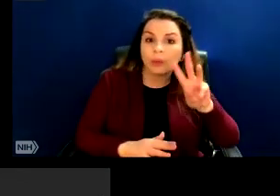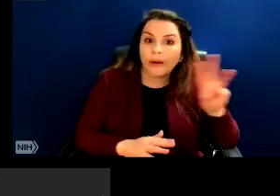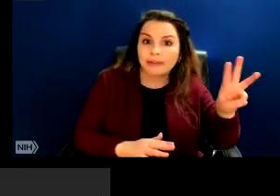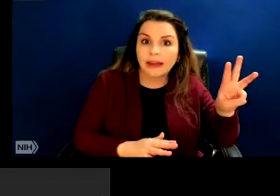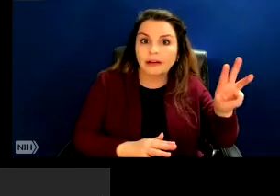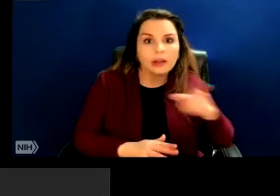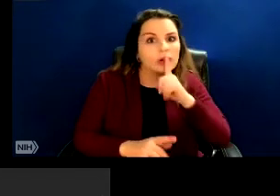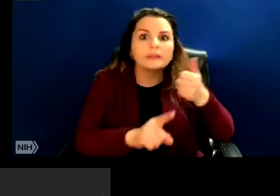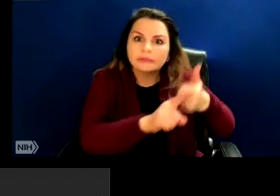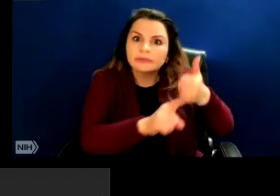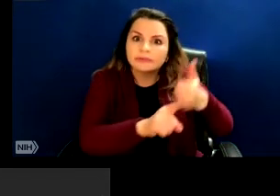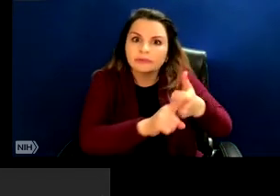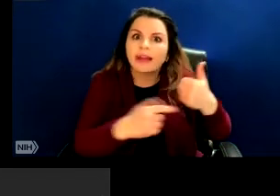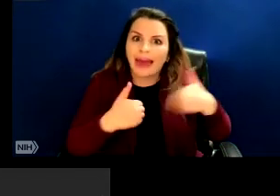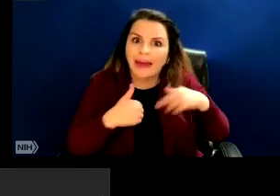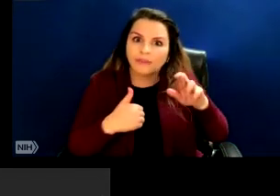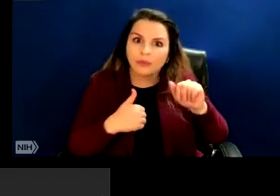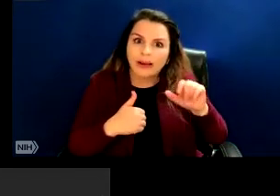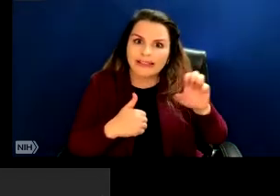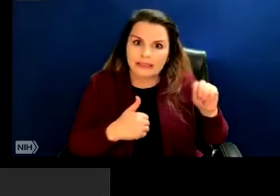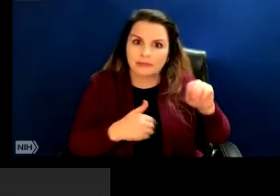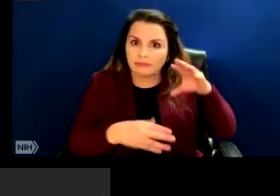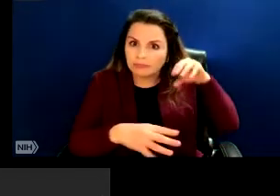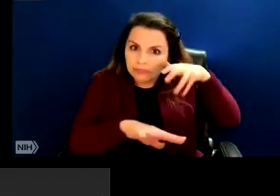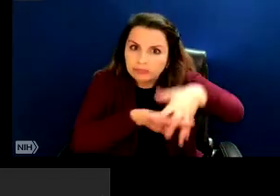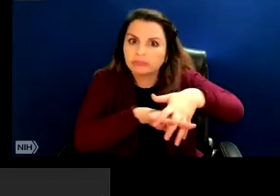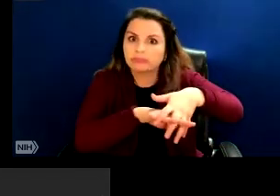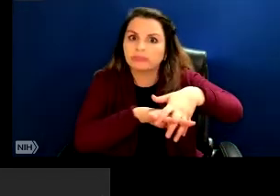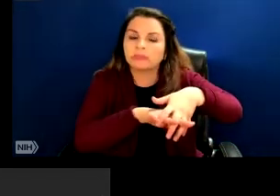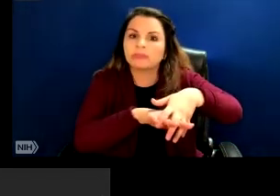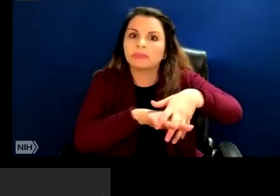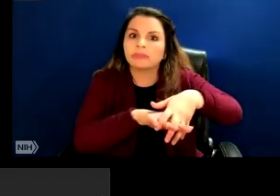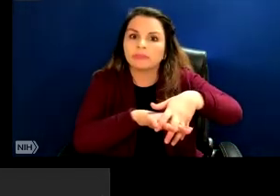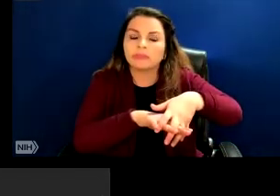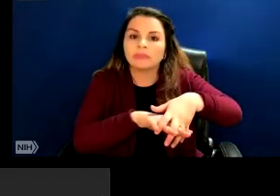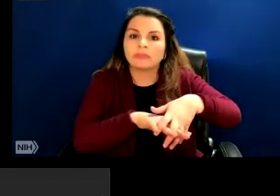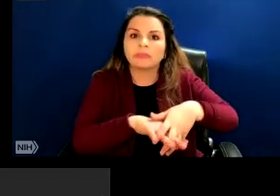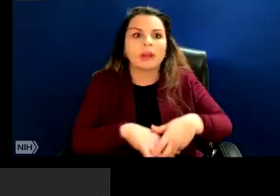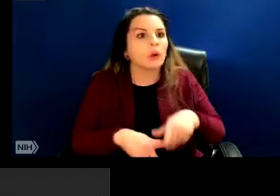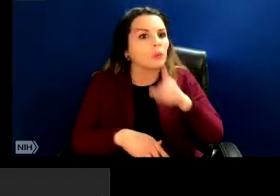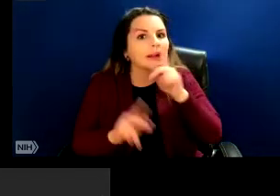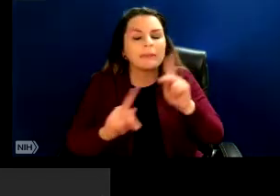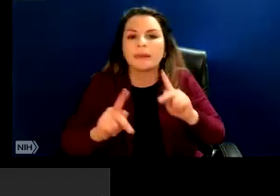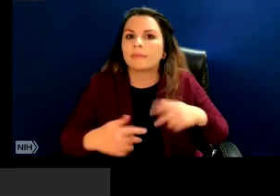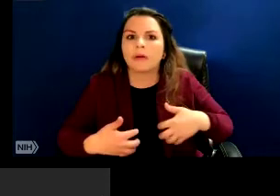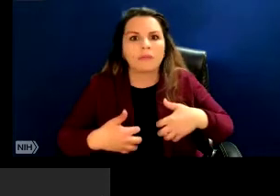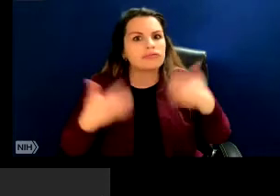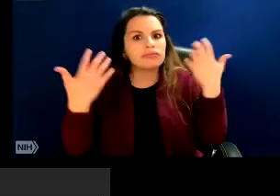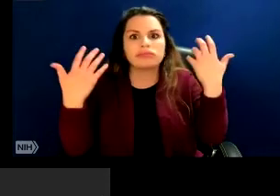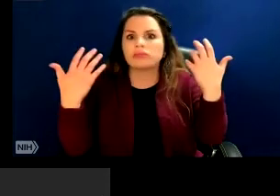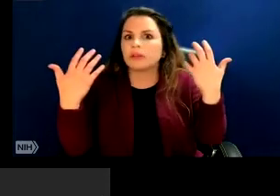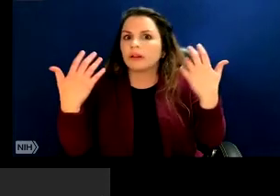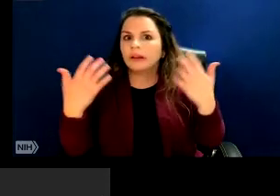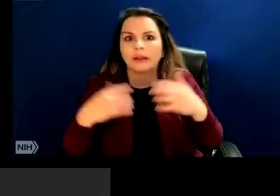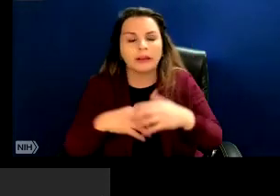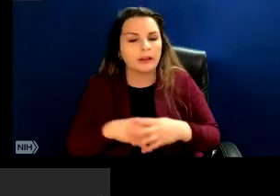was encoded in racially biased ways. This was heretical I mean it was